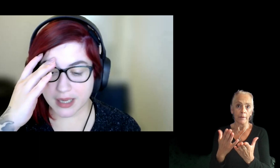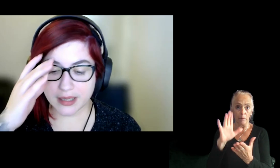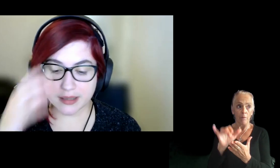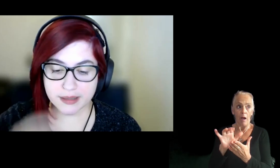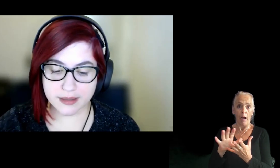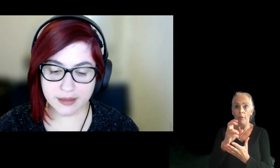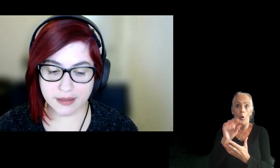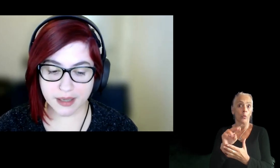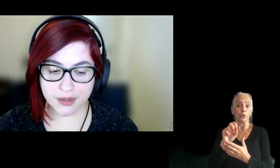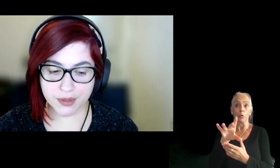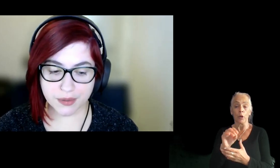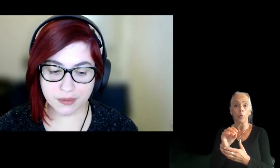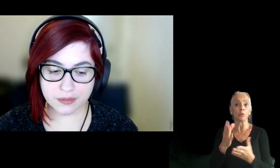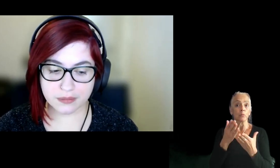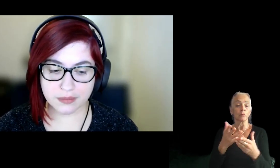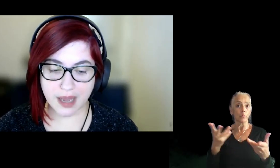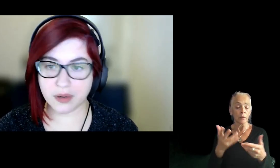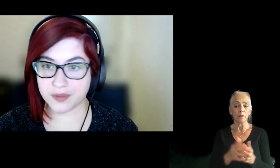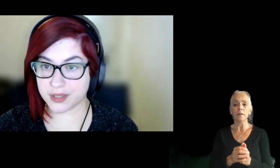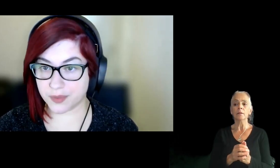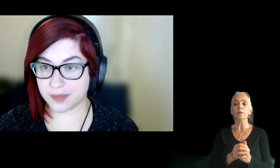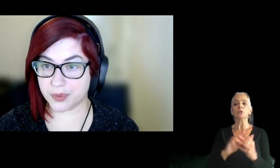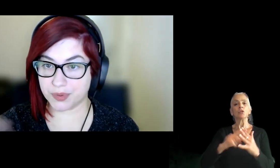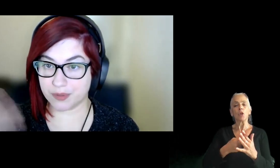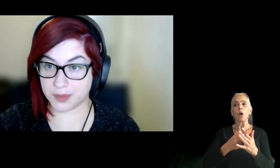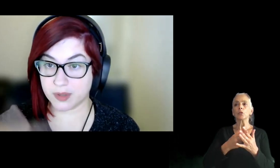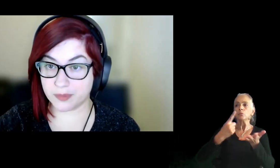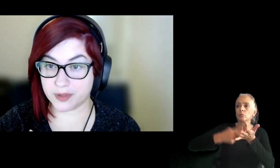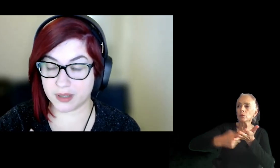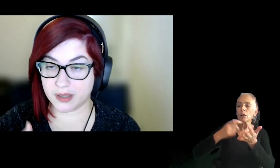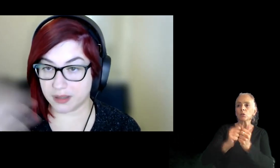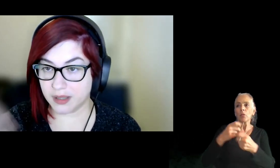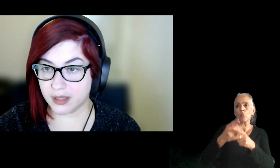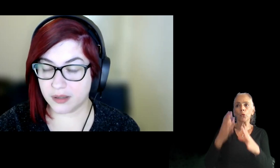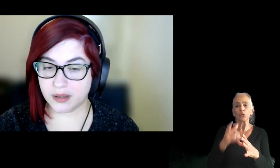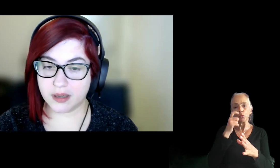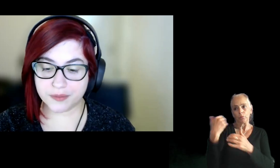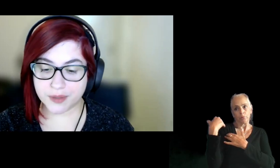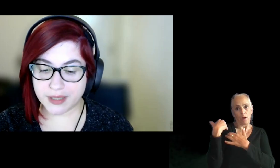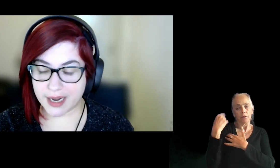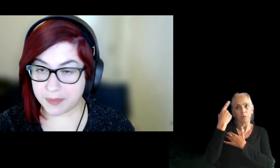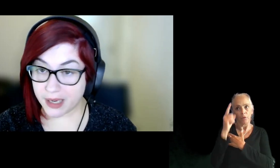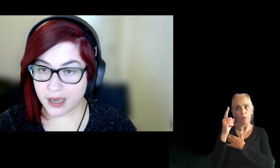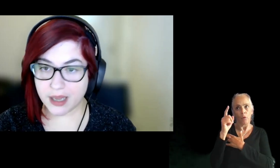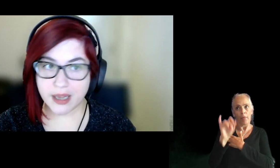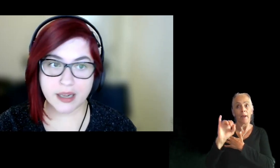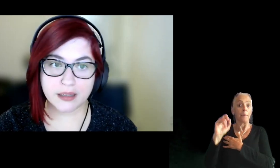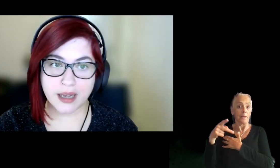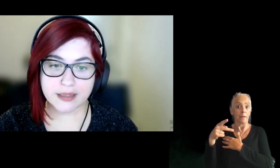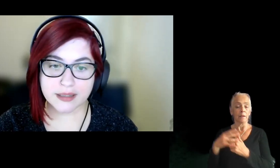is starting to have a conversation with the producer responsible for the, uh, for that IP